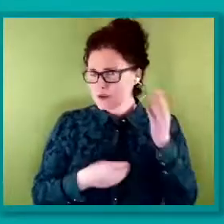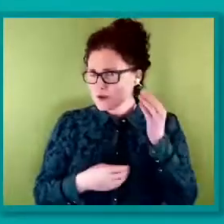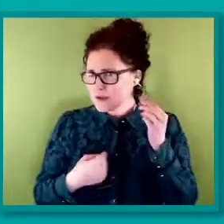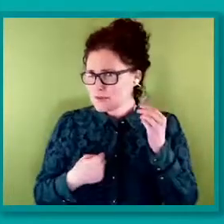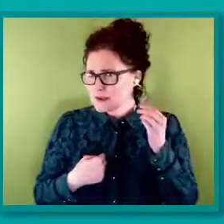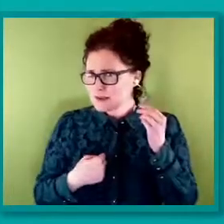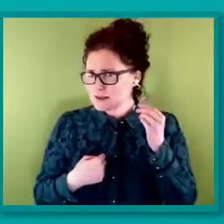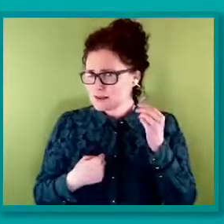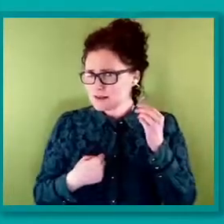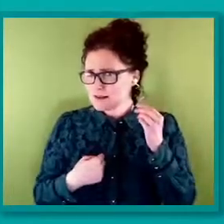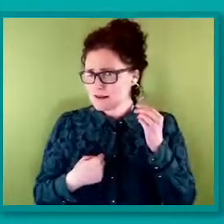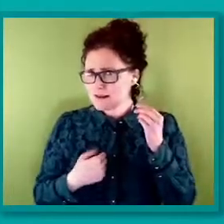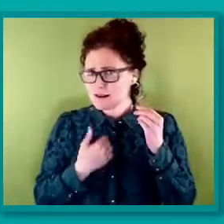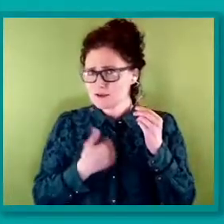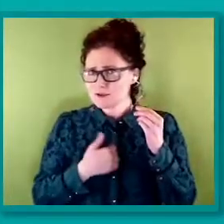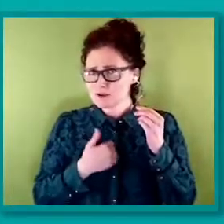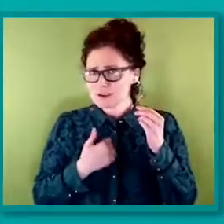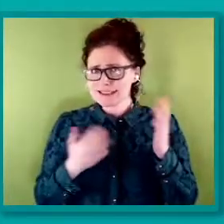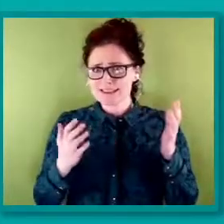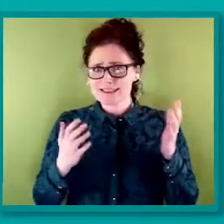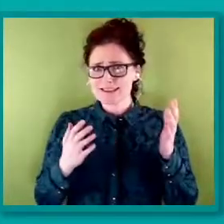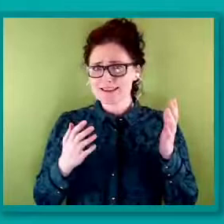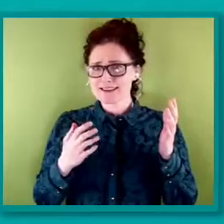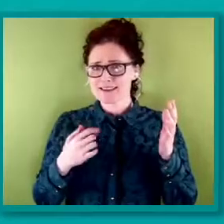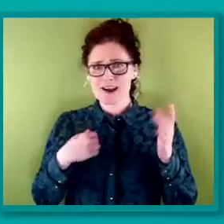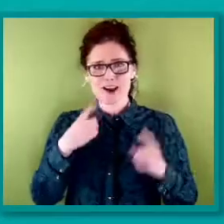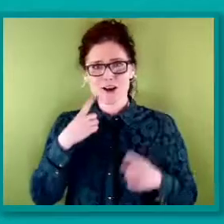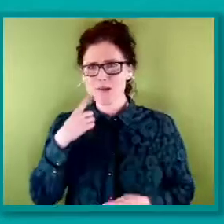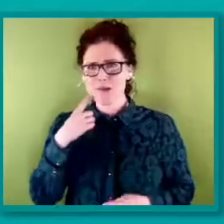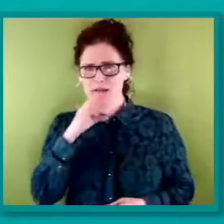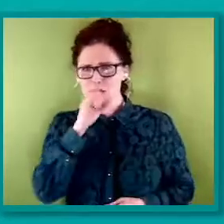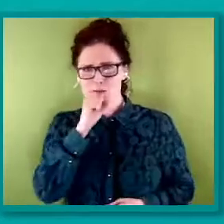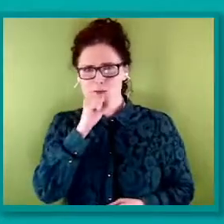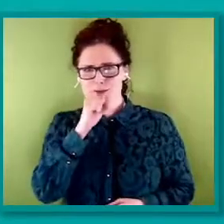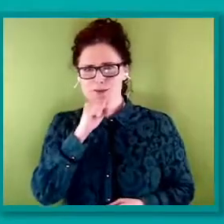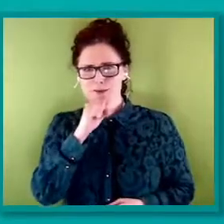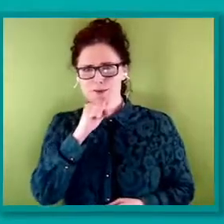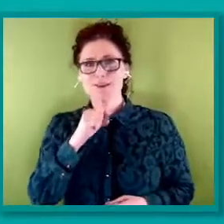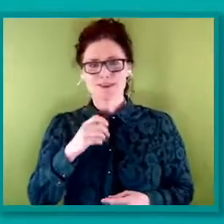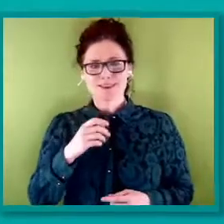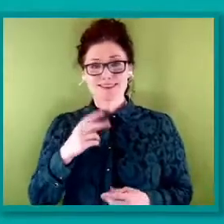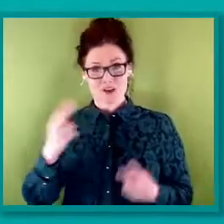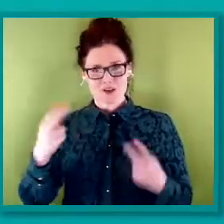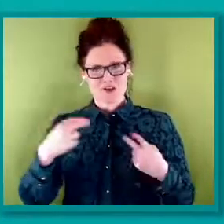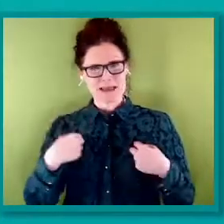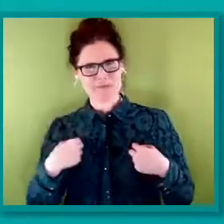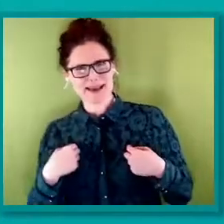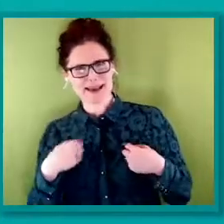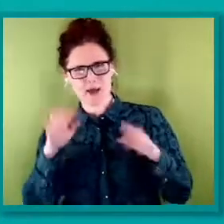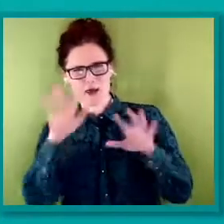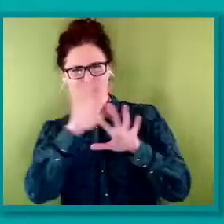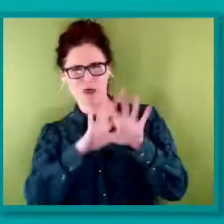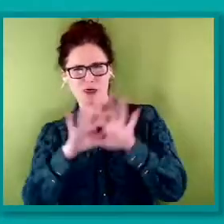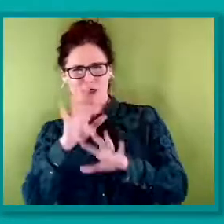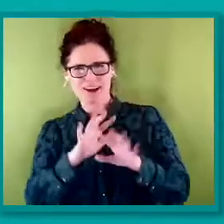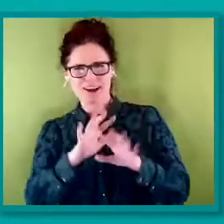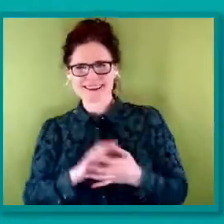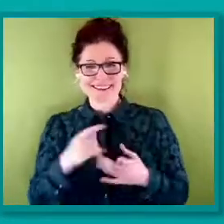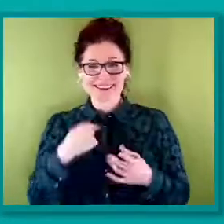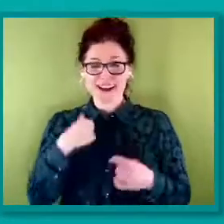Sorry, I don't think I'm on mute. Can you see me? I think my camera's on. Anyway,